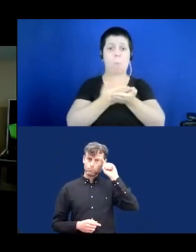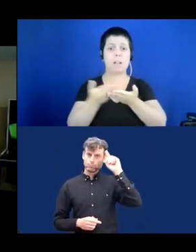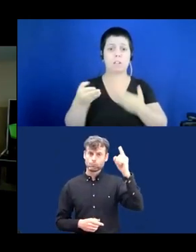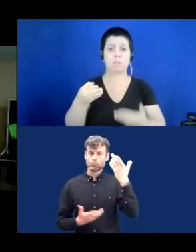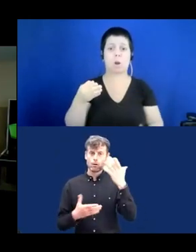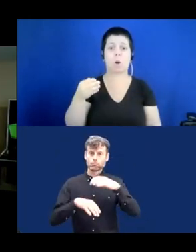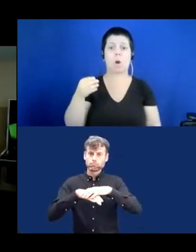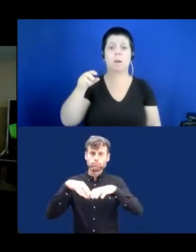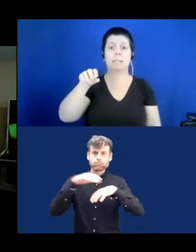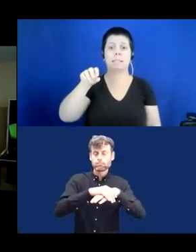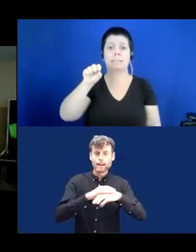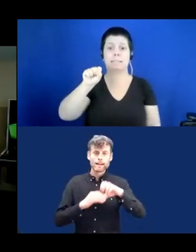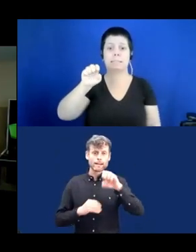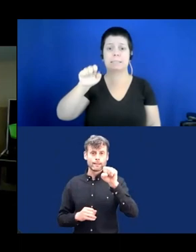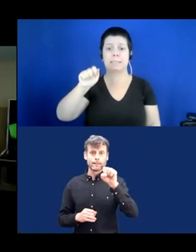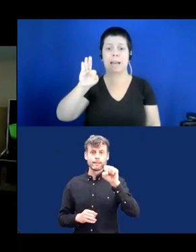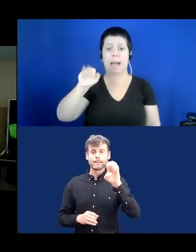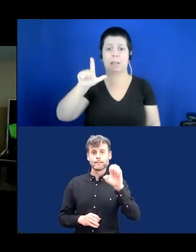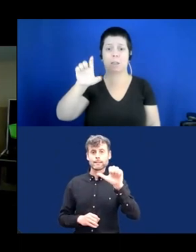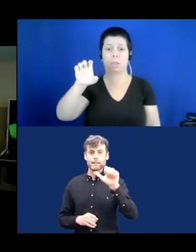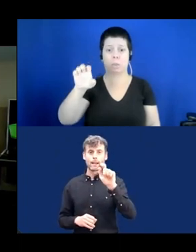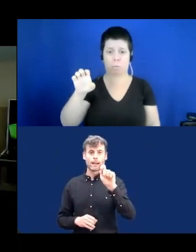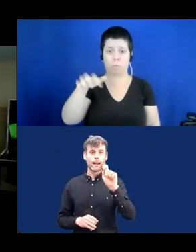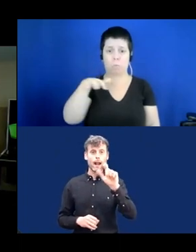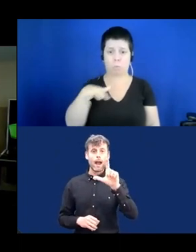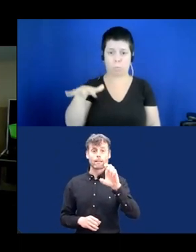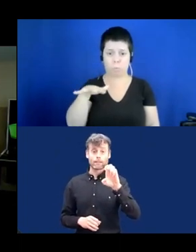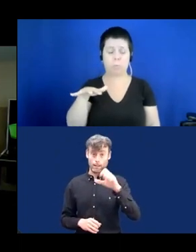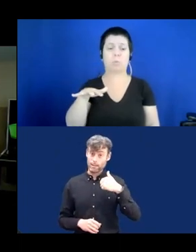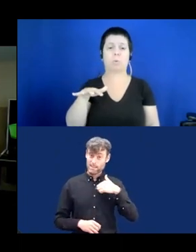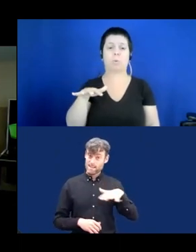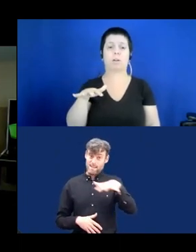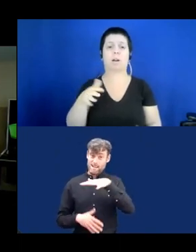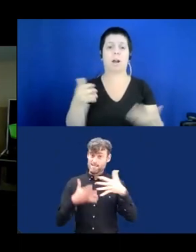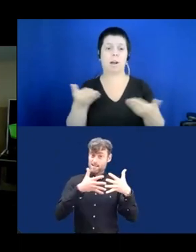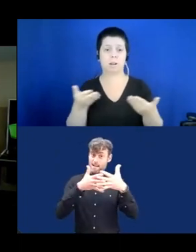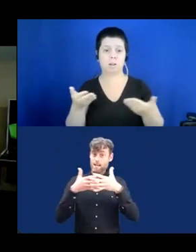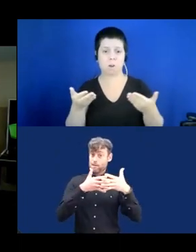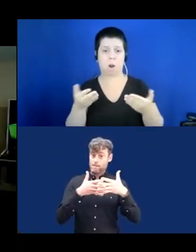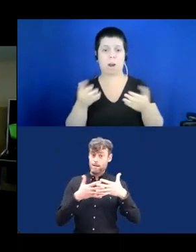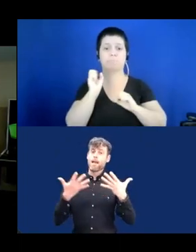She's now a teacher at the Western Oregon State University.